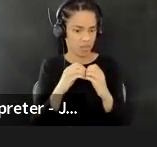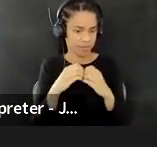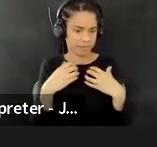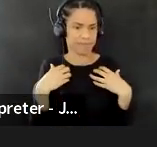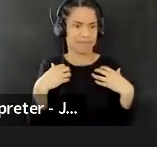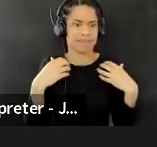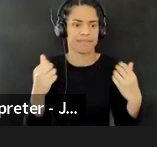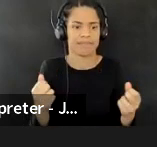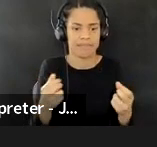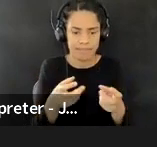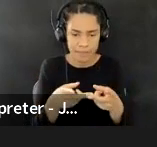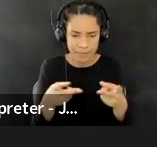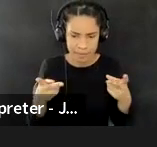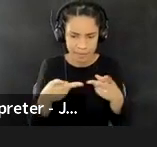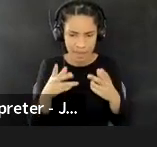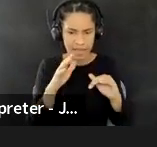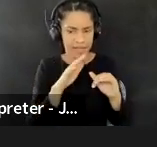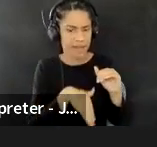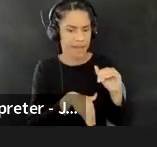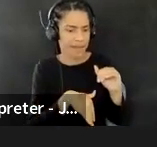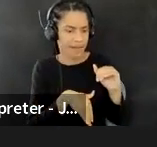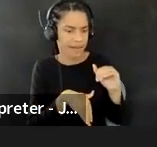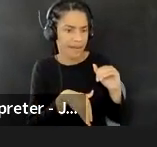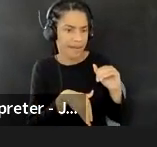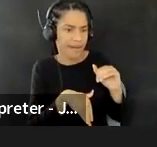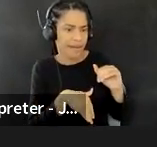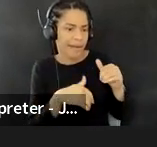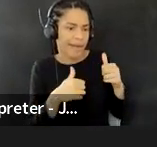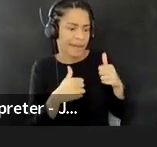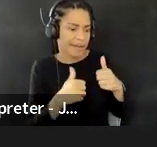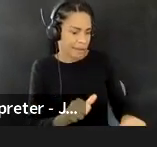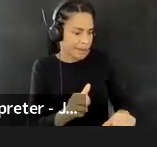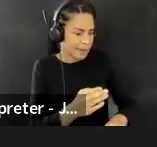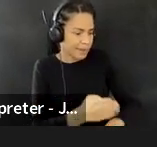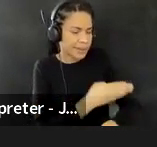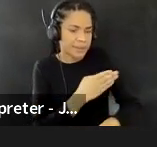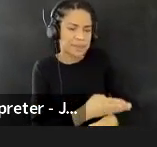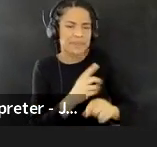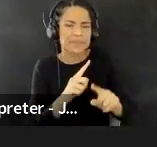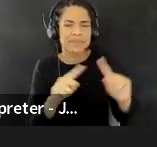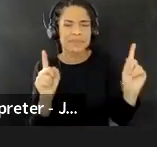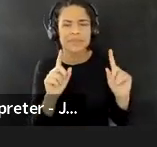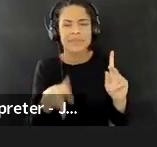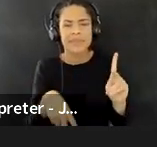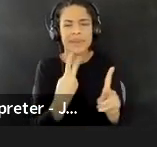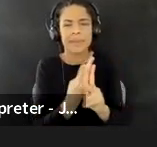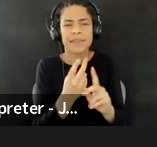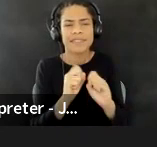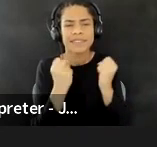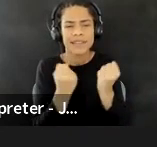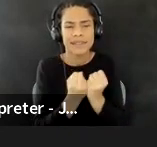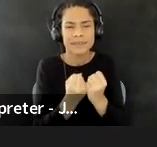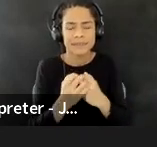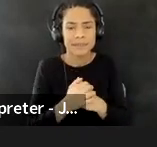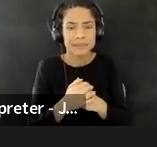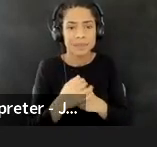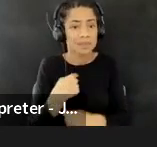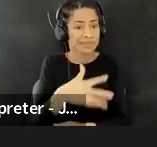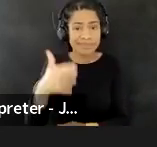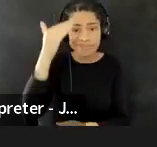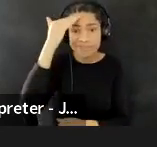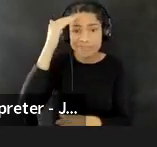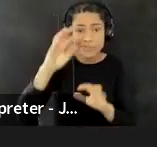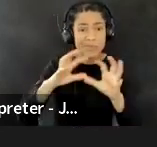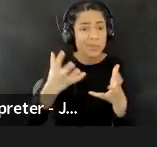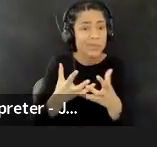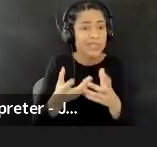uh, extractive, um, society in a different kind of relationship with one another because we all know the world's changing, um, but